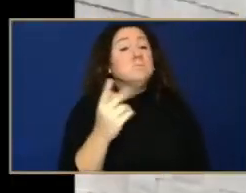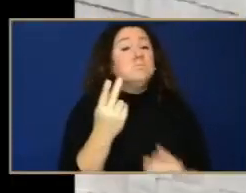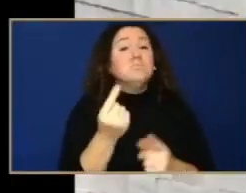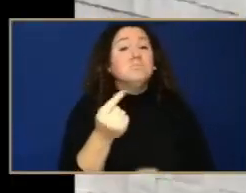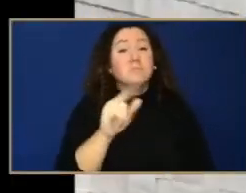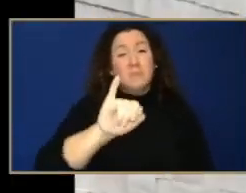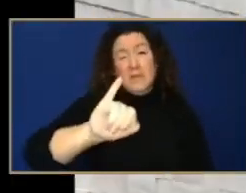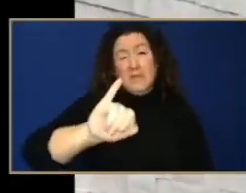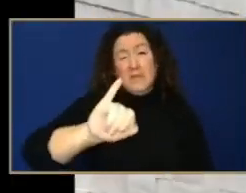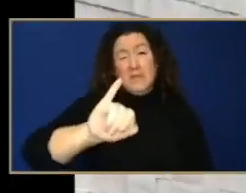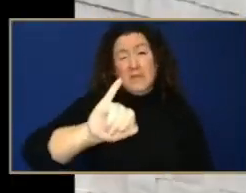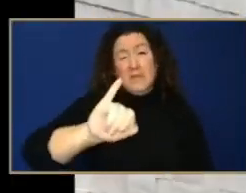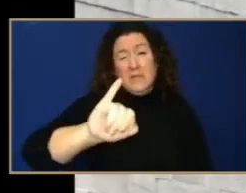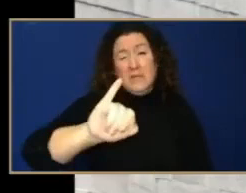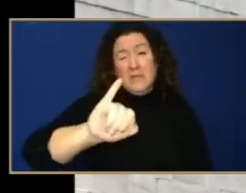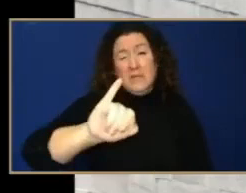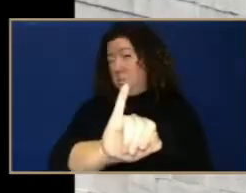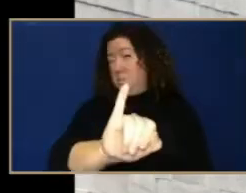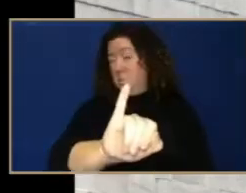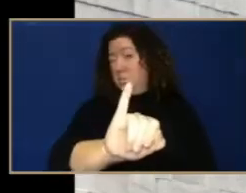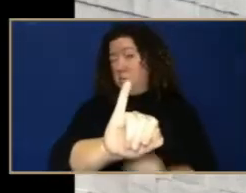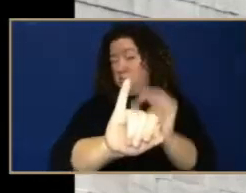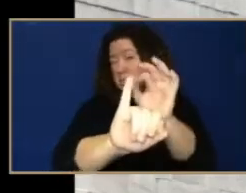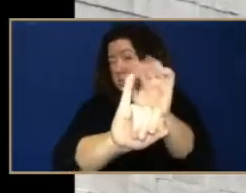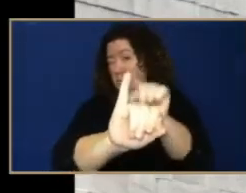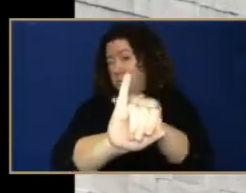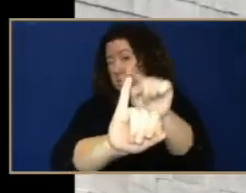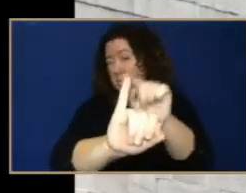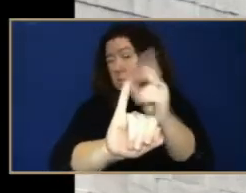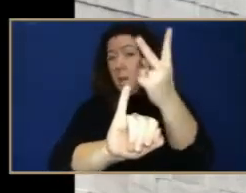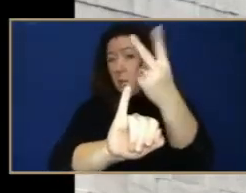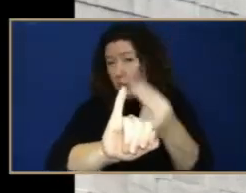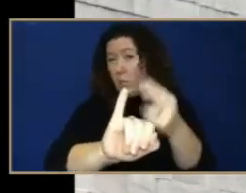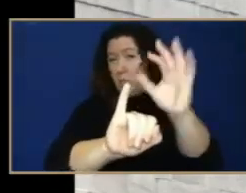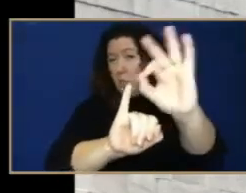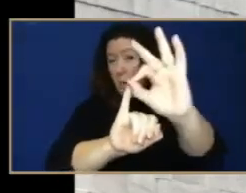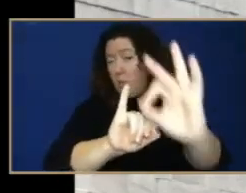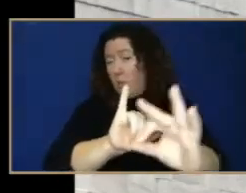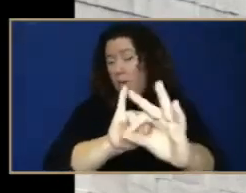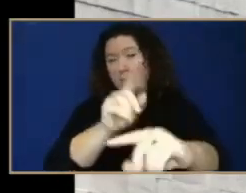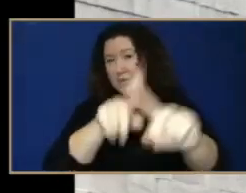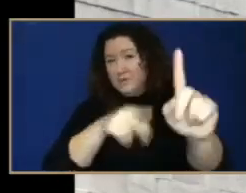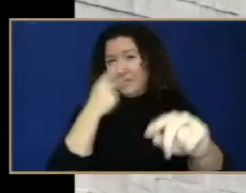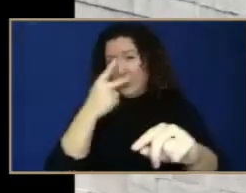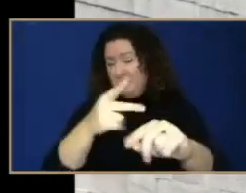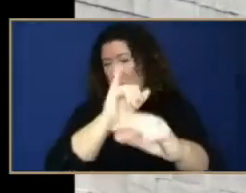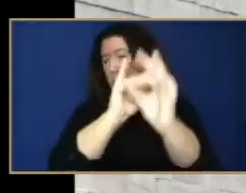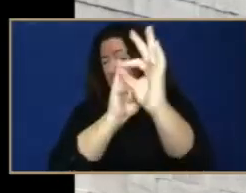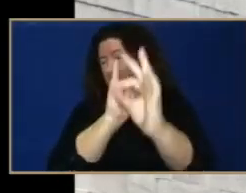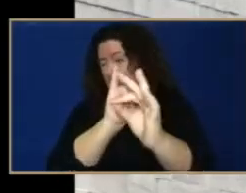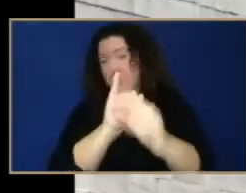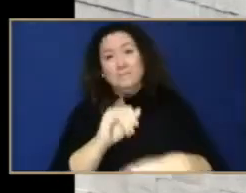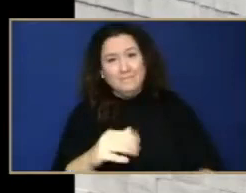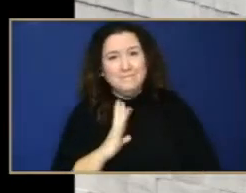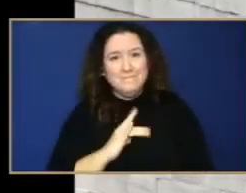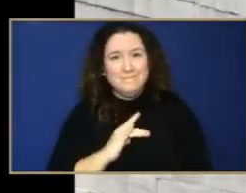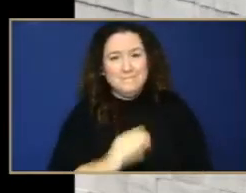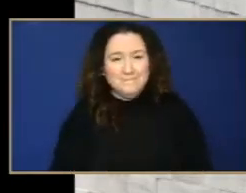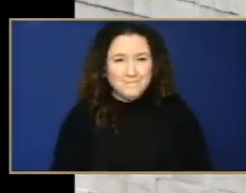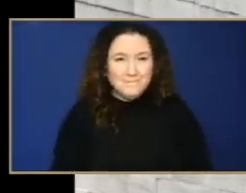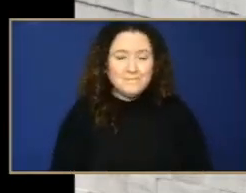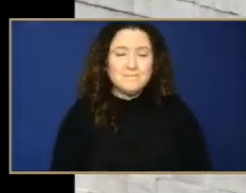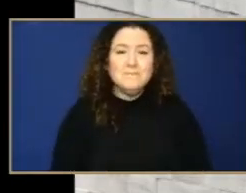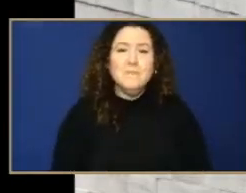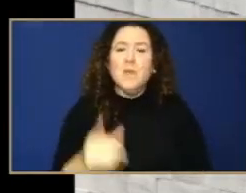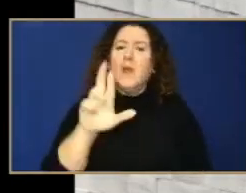be able to cover both planets with just your pinky finger. Now, this is a rare alignment. This happens just about every 400 years. The last time it happened was